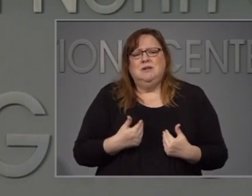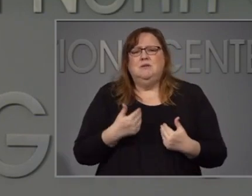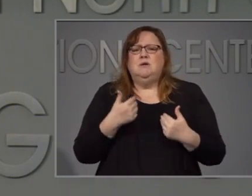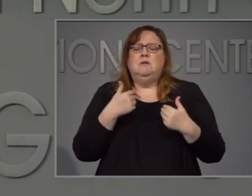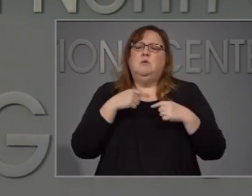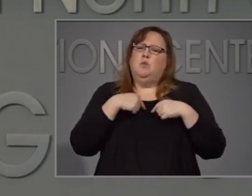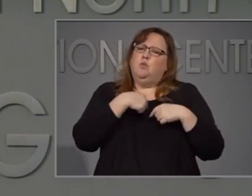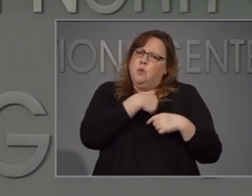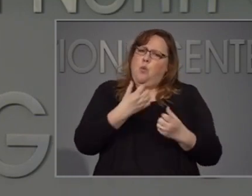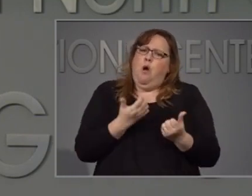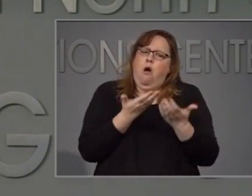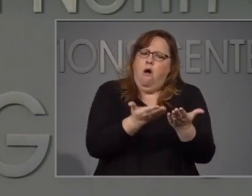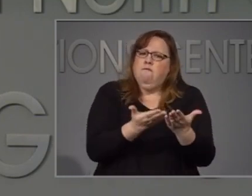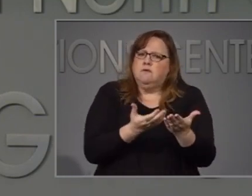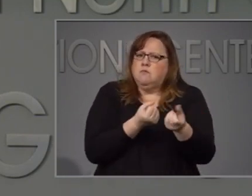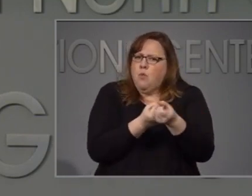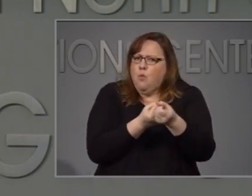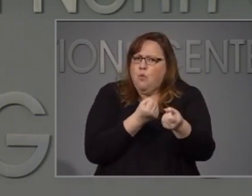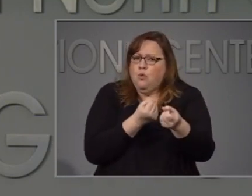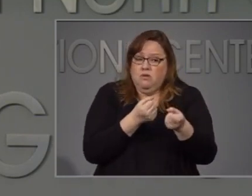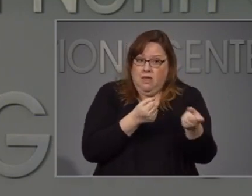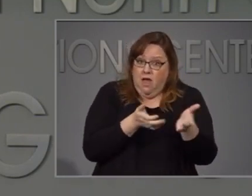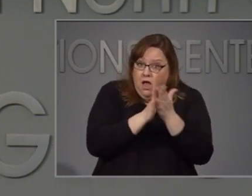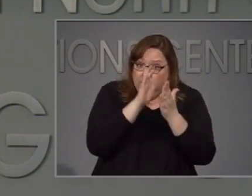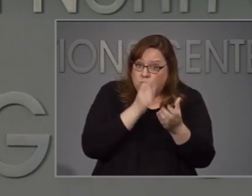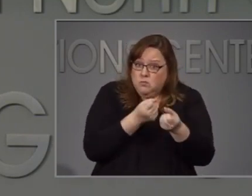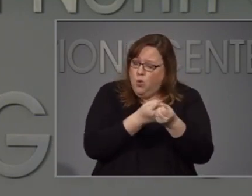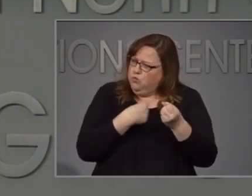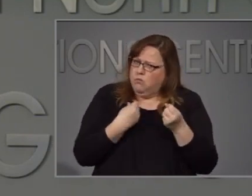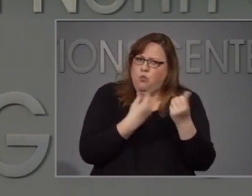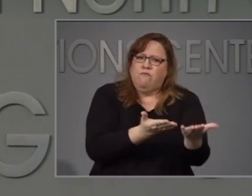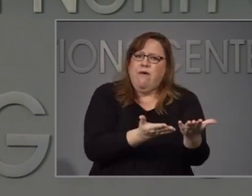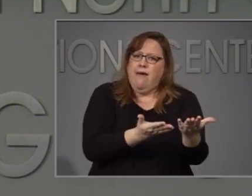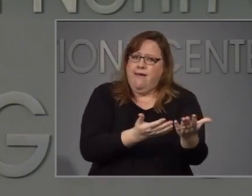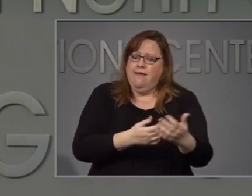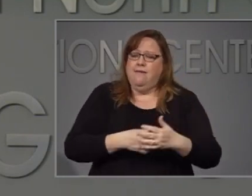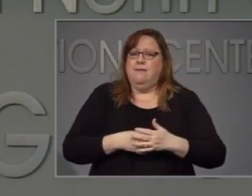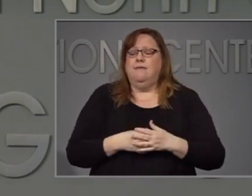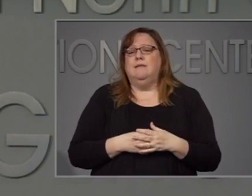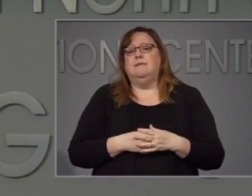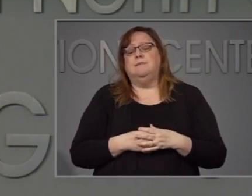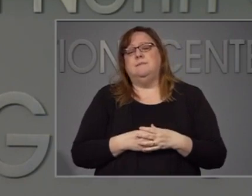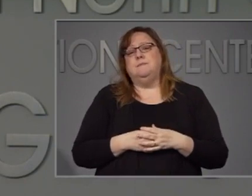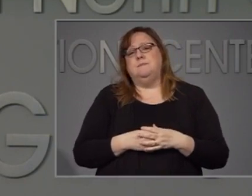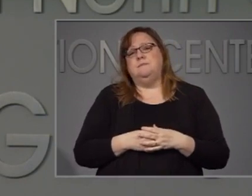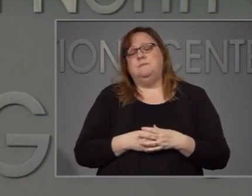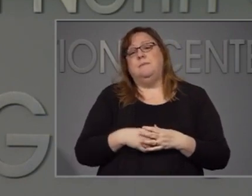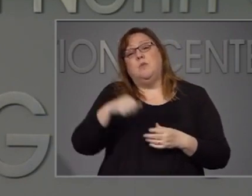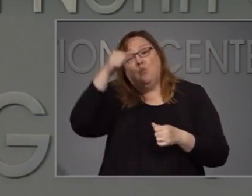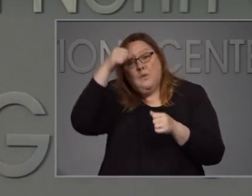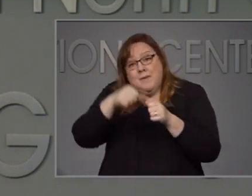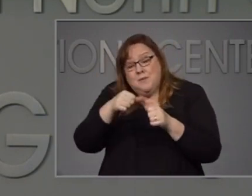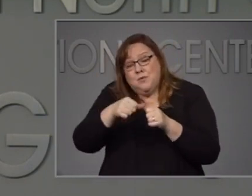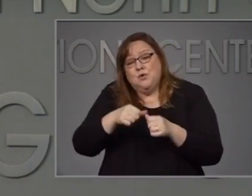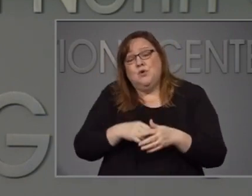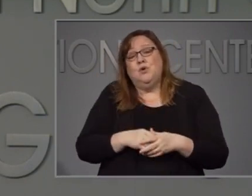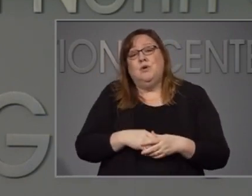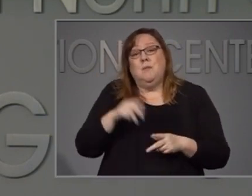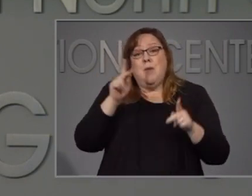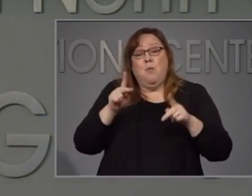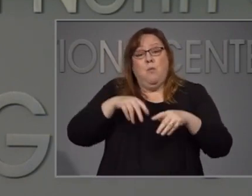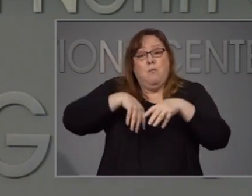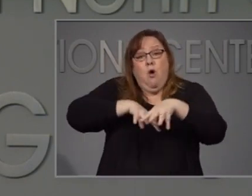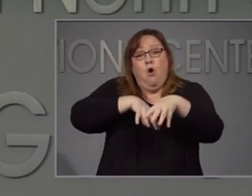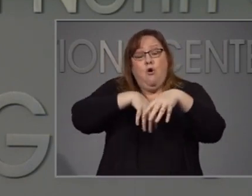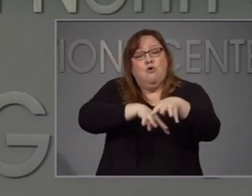the support that they have requested, and remember that people are there for a message that is very